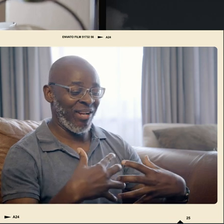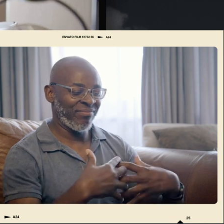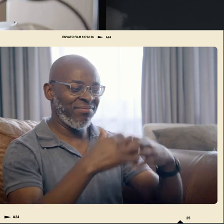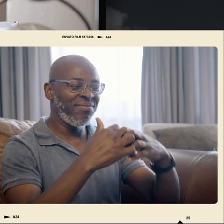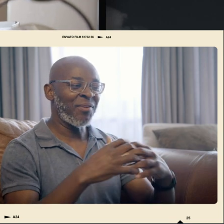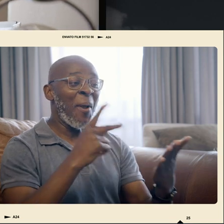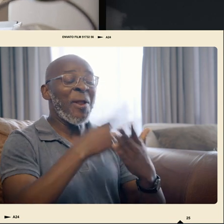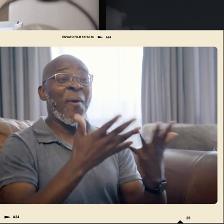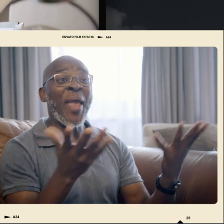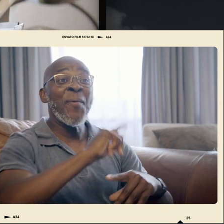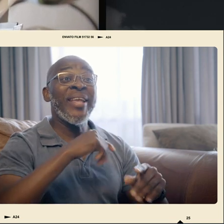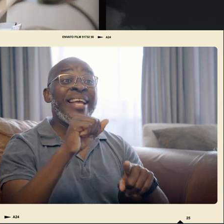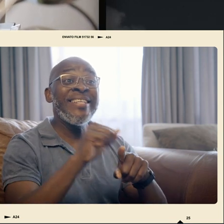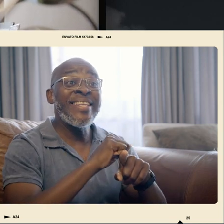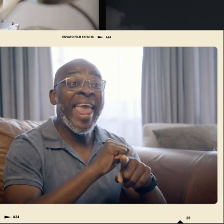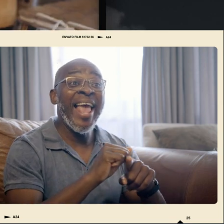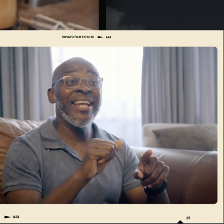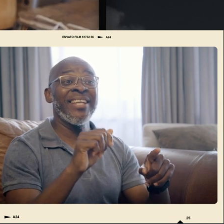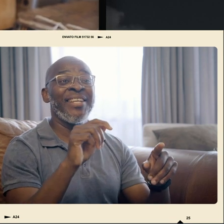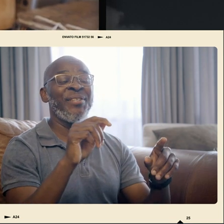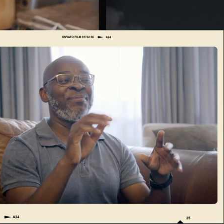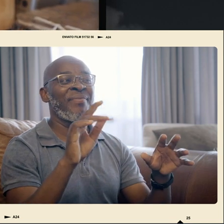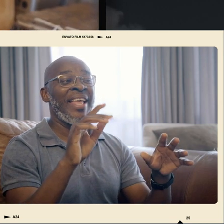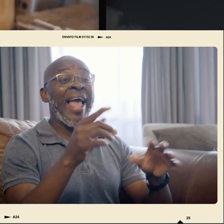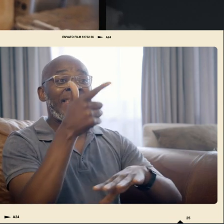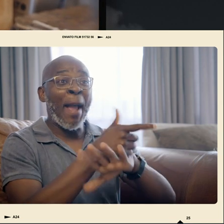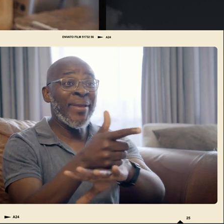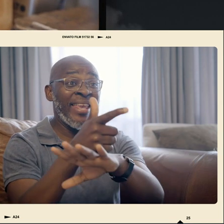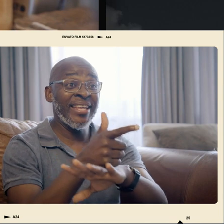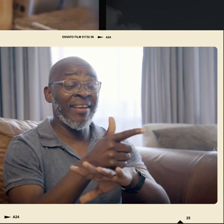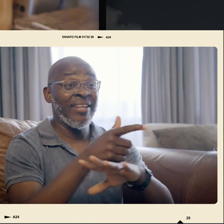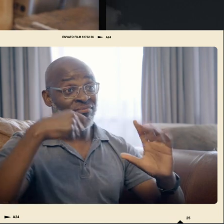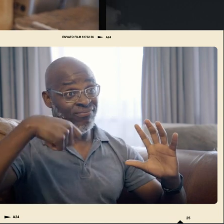We have started an online training, teaching filming.